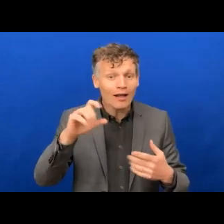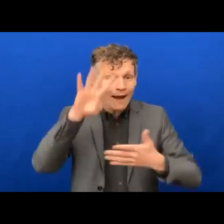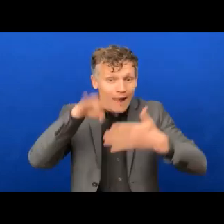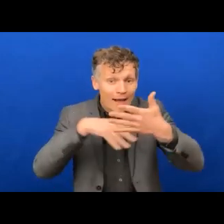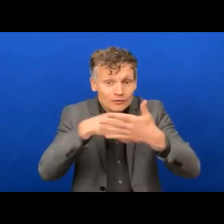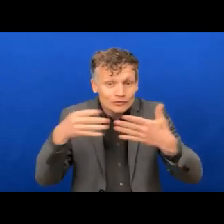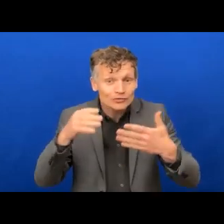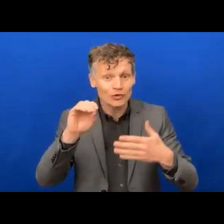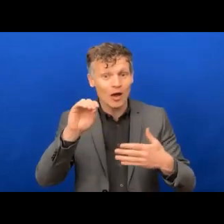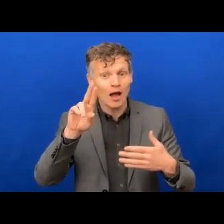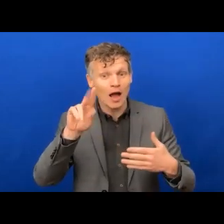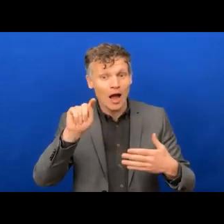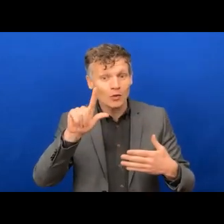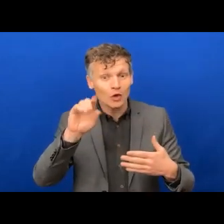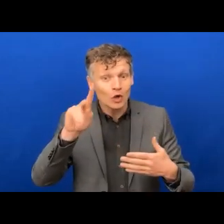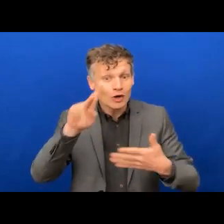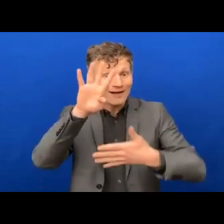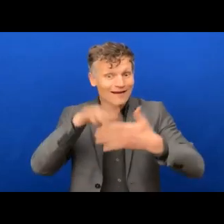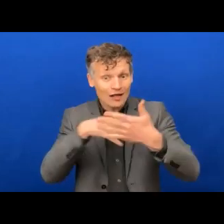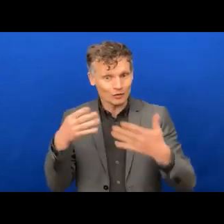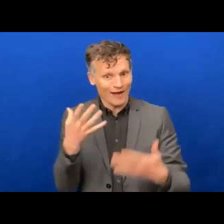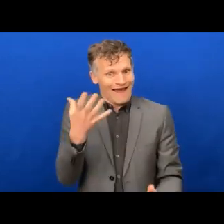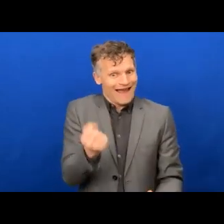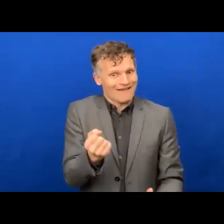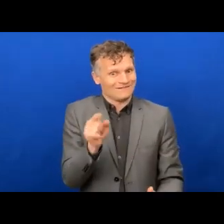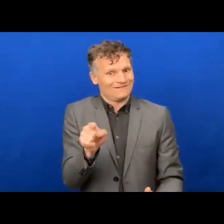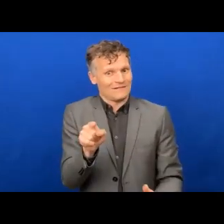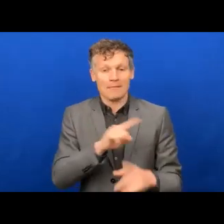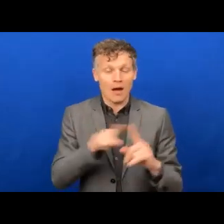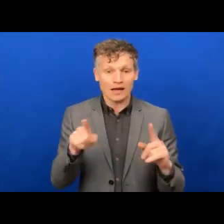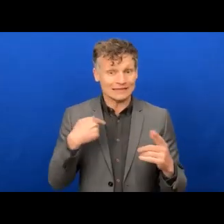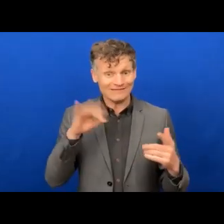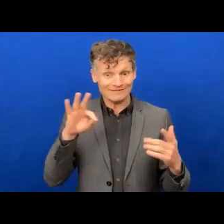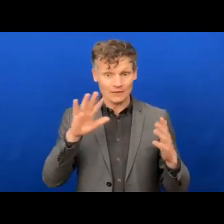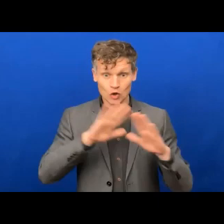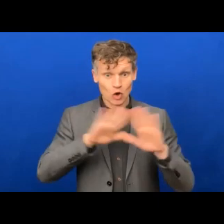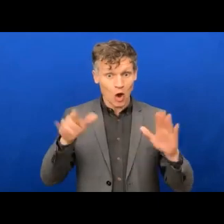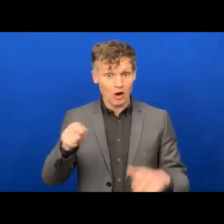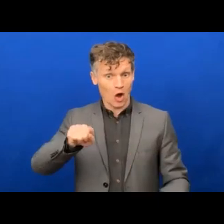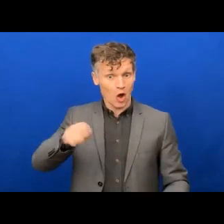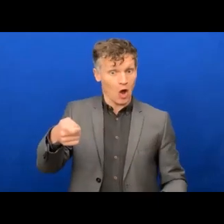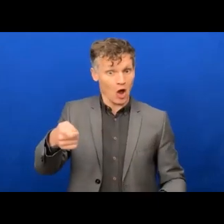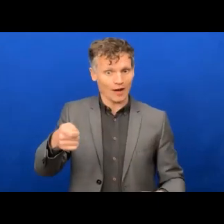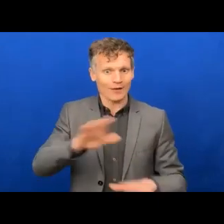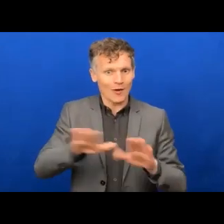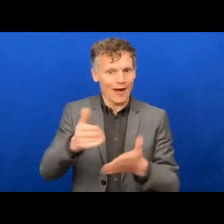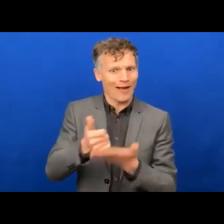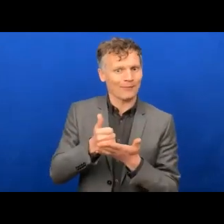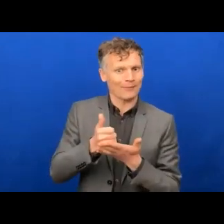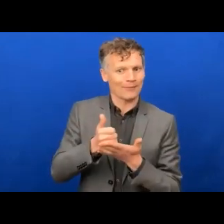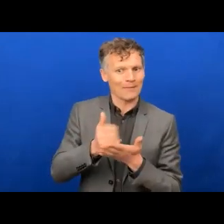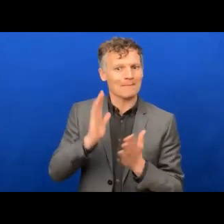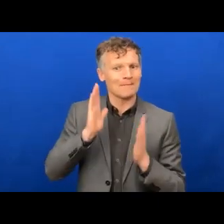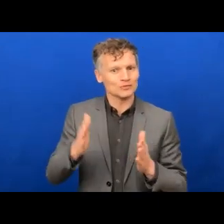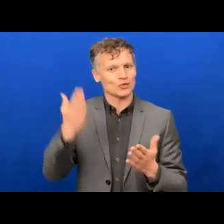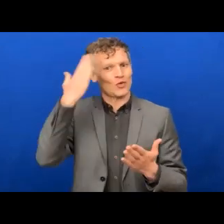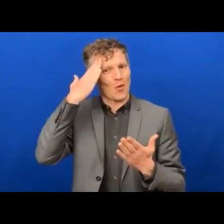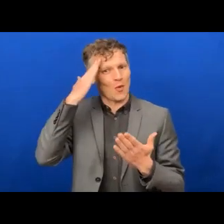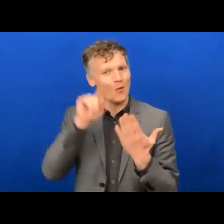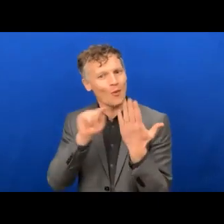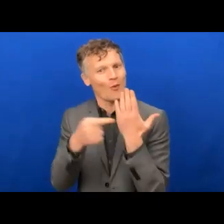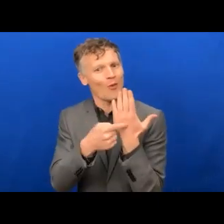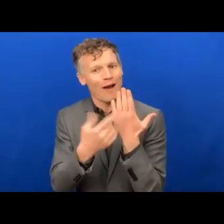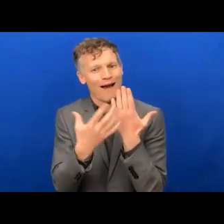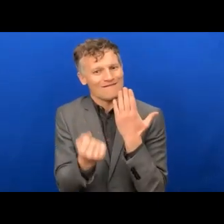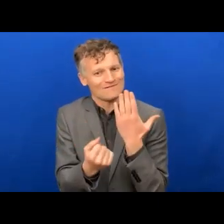structure in place. Things like mind mapping tools for sort of getting your